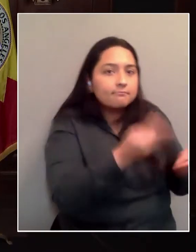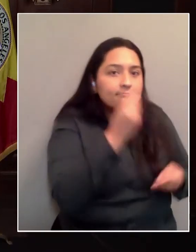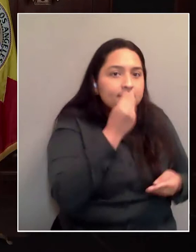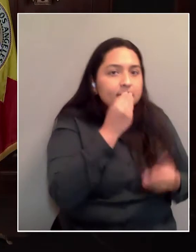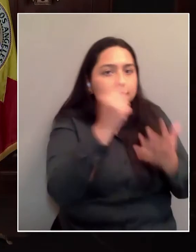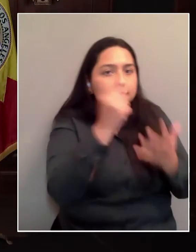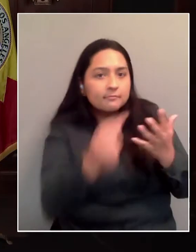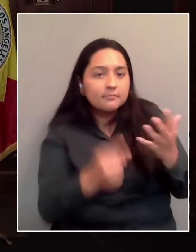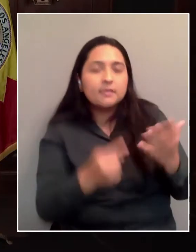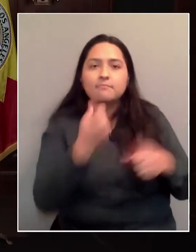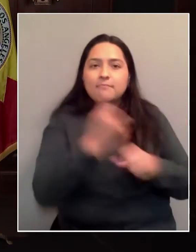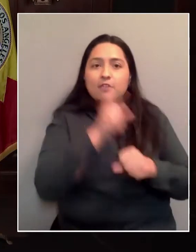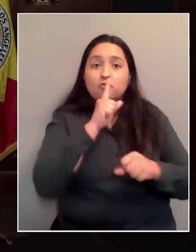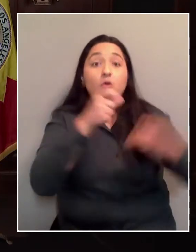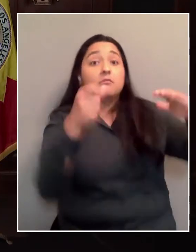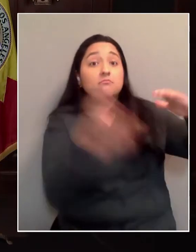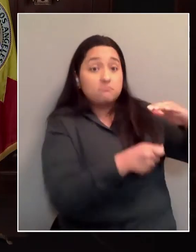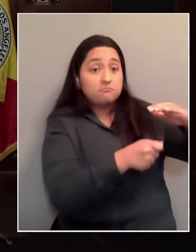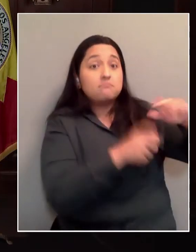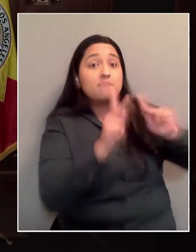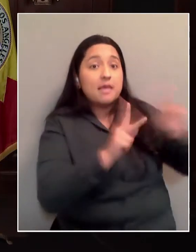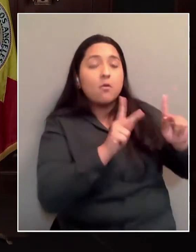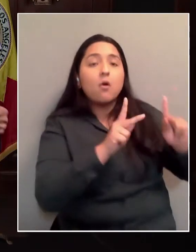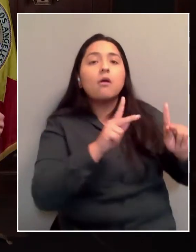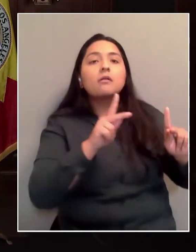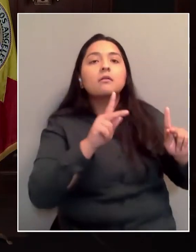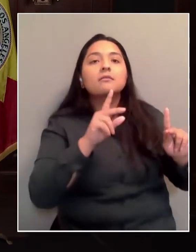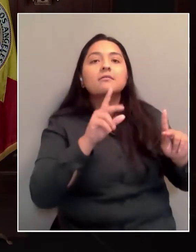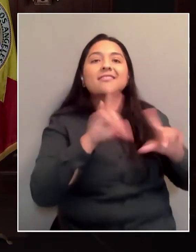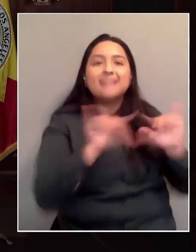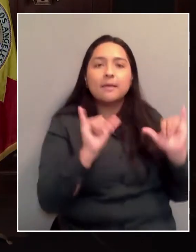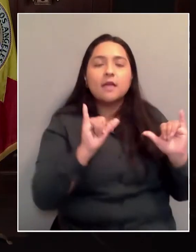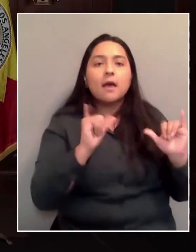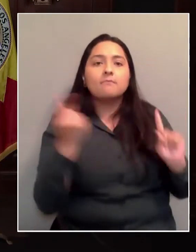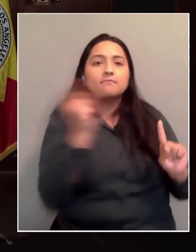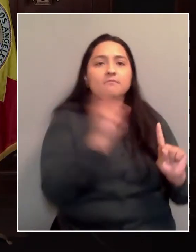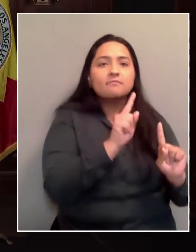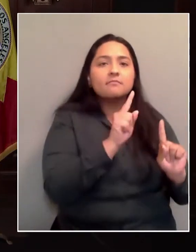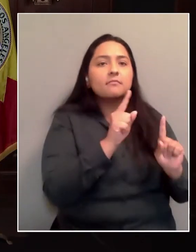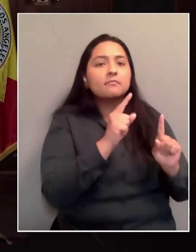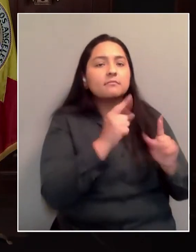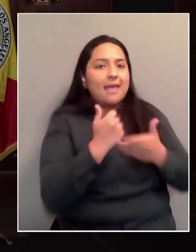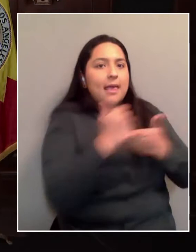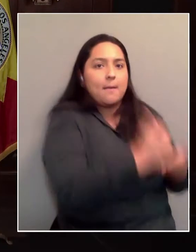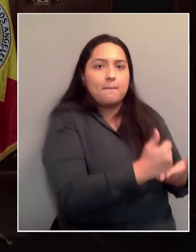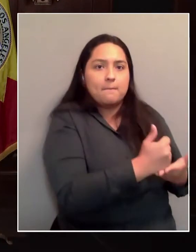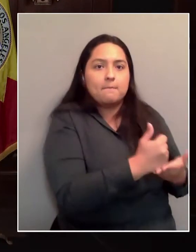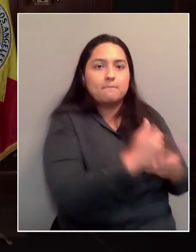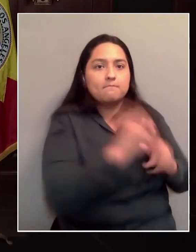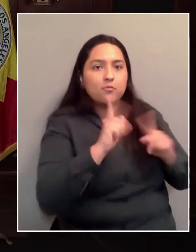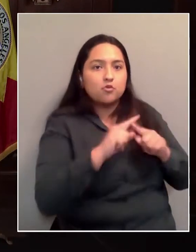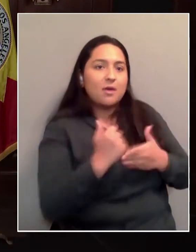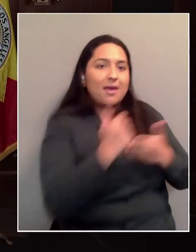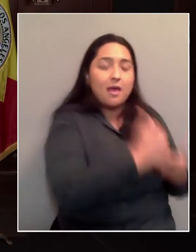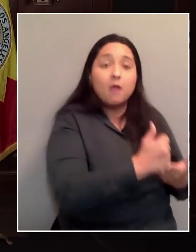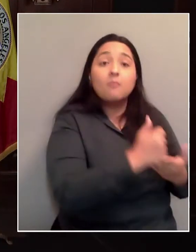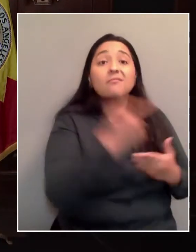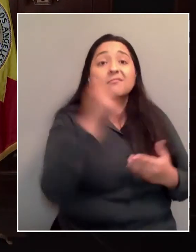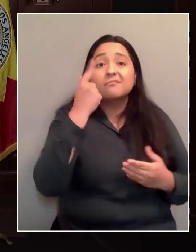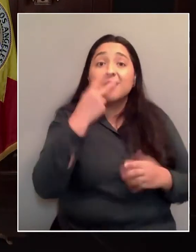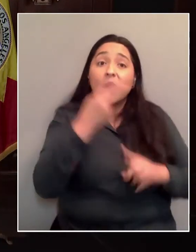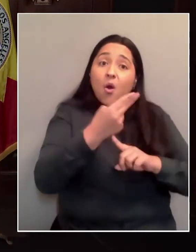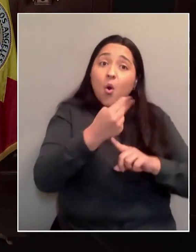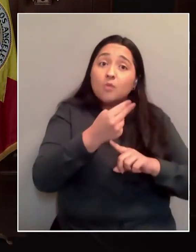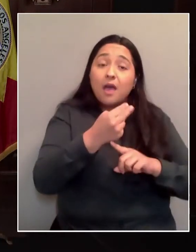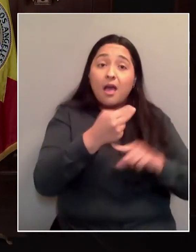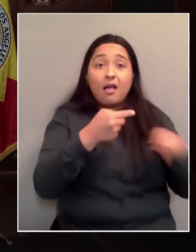people in hotels without somebody who can case manage them and help them get to permanent housing because the hotel isn't the solution. The hotel is a place to be safe while